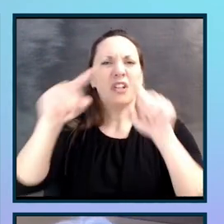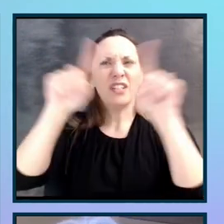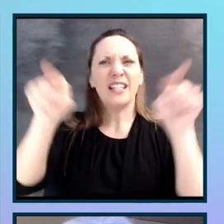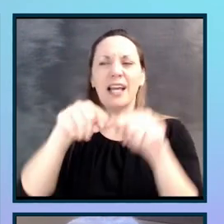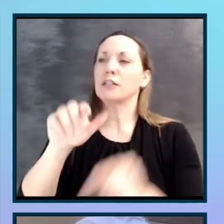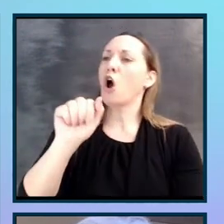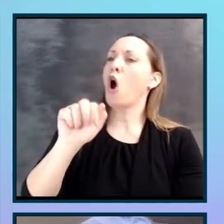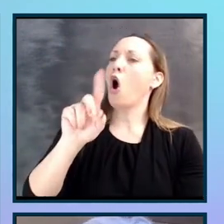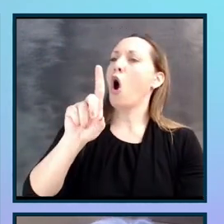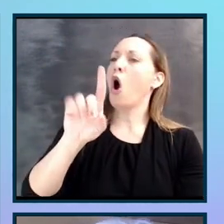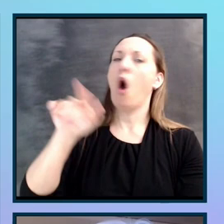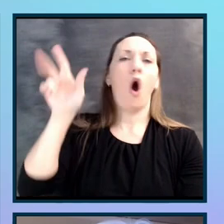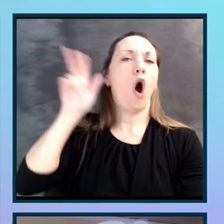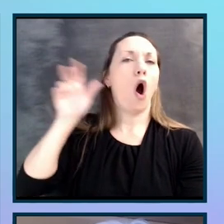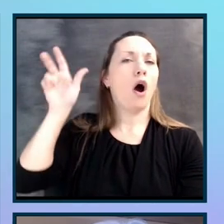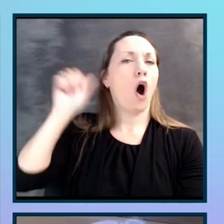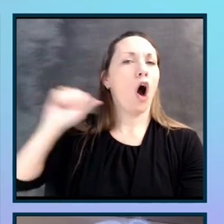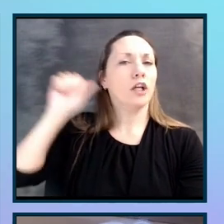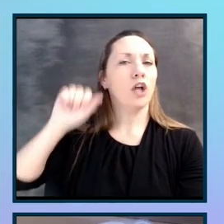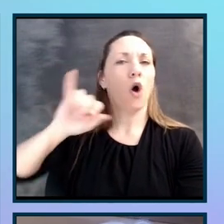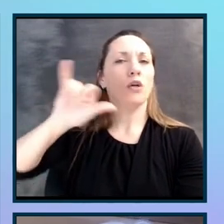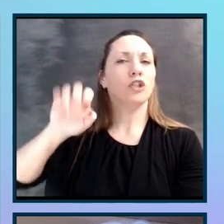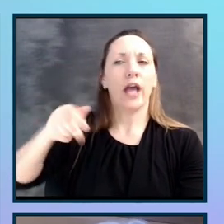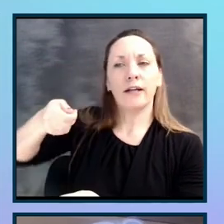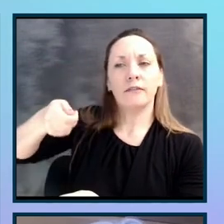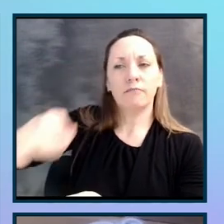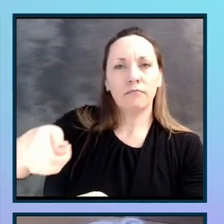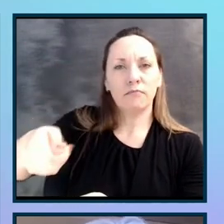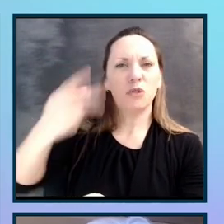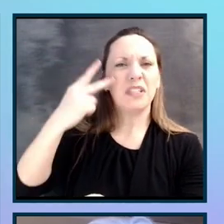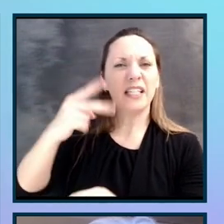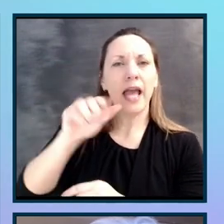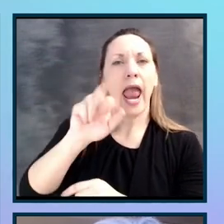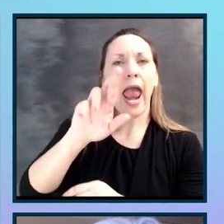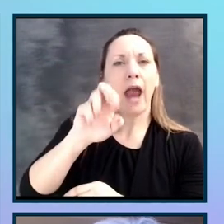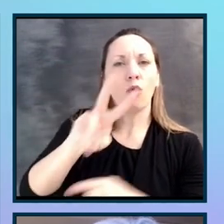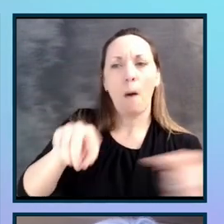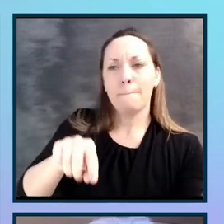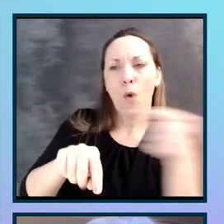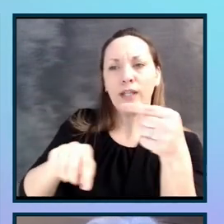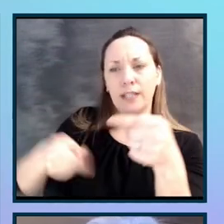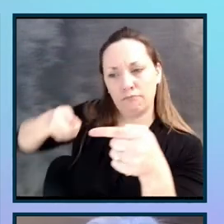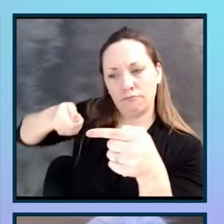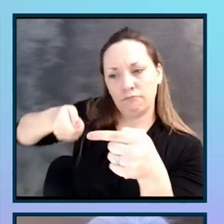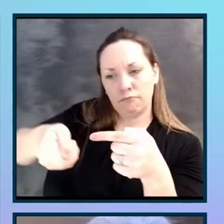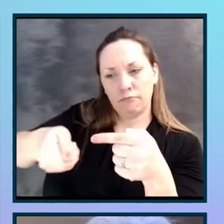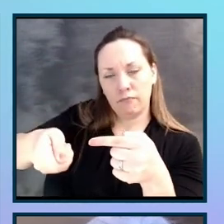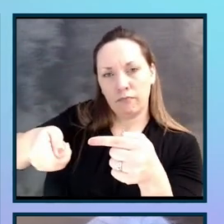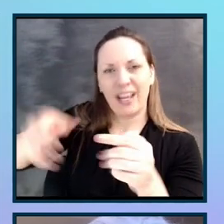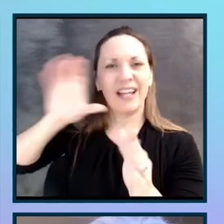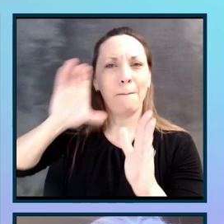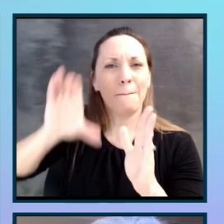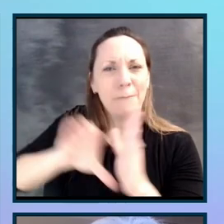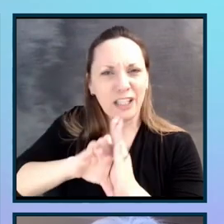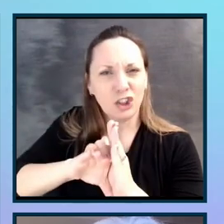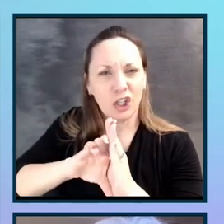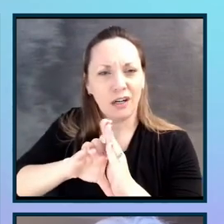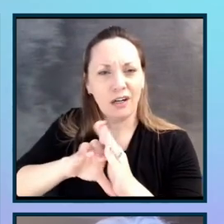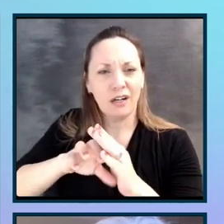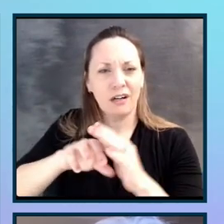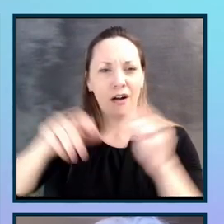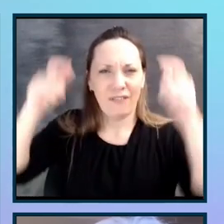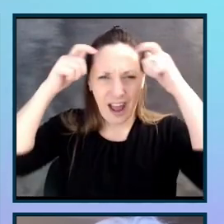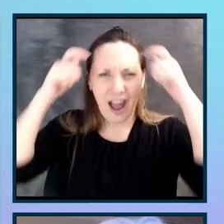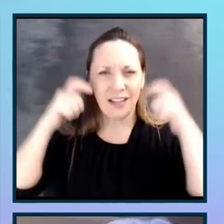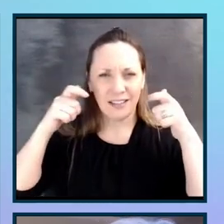Can't really see that it's raised in the image, but it is pointing to the jack with a picture of headsets and braille that says audio jack. In